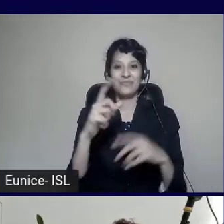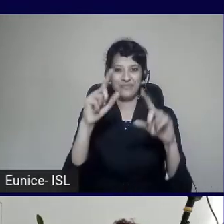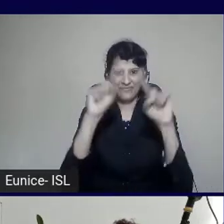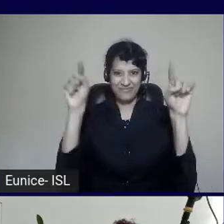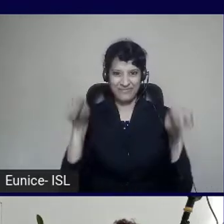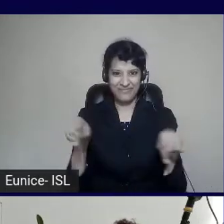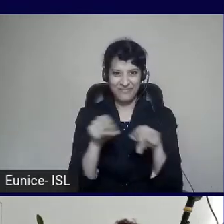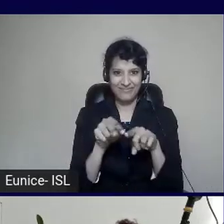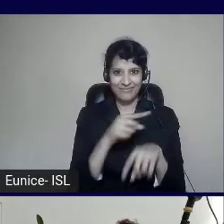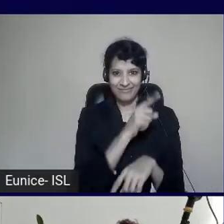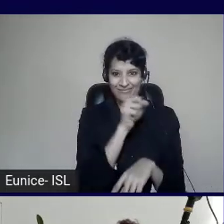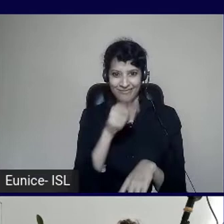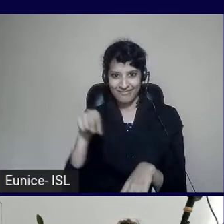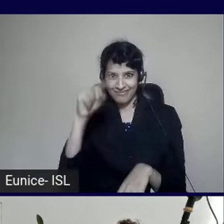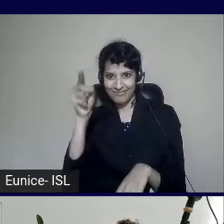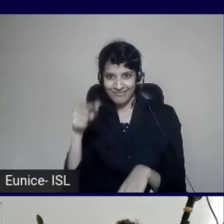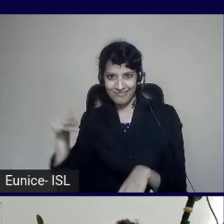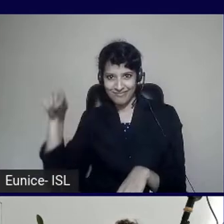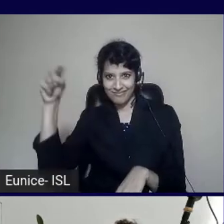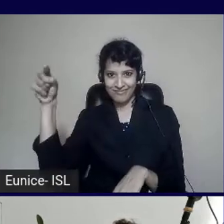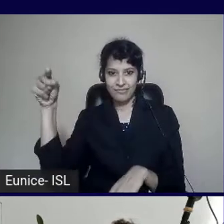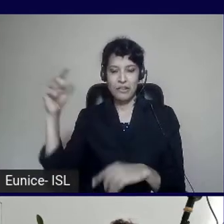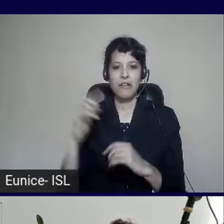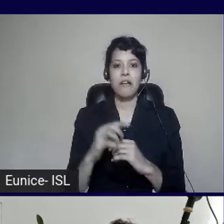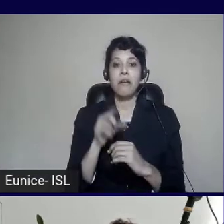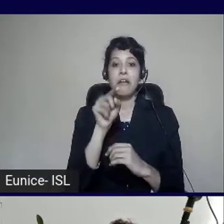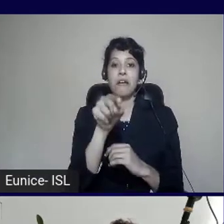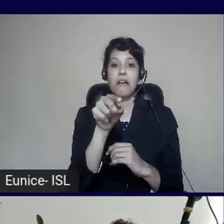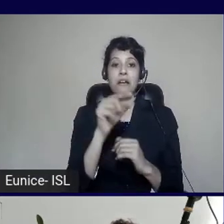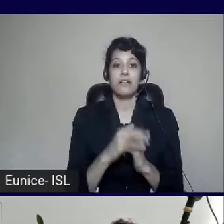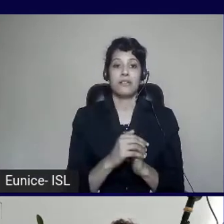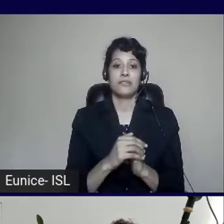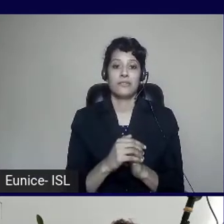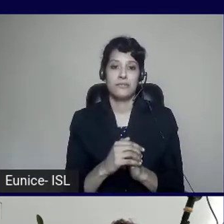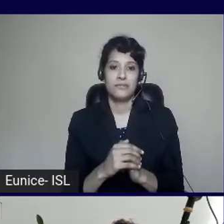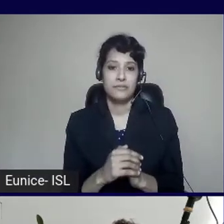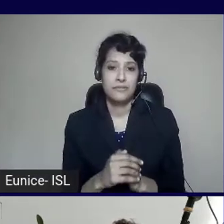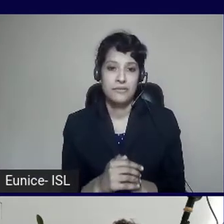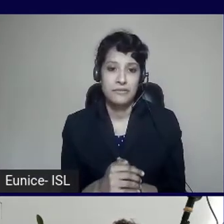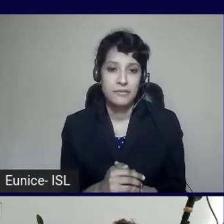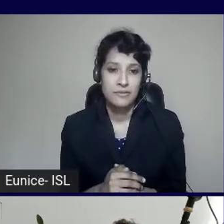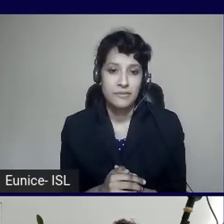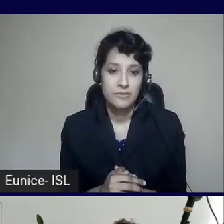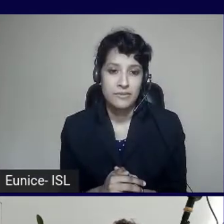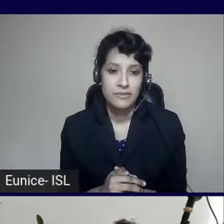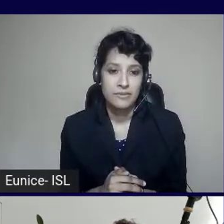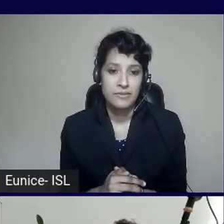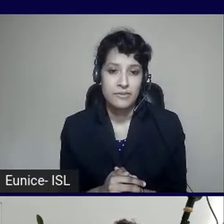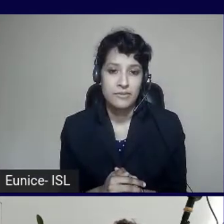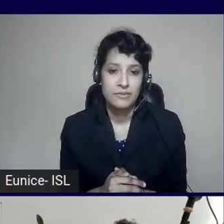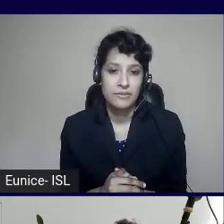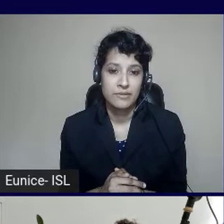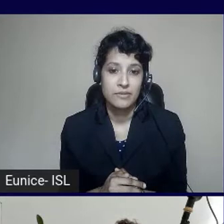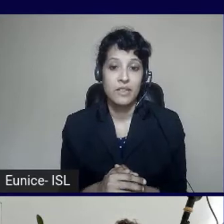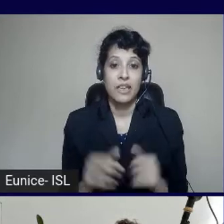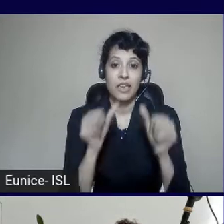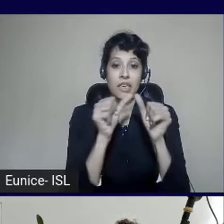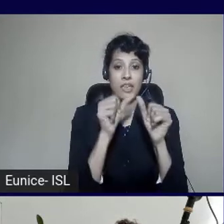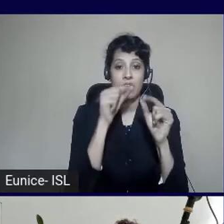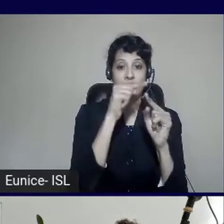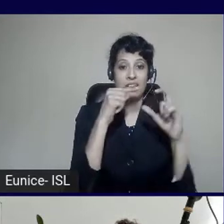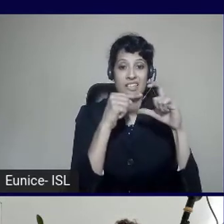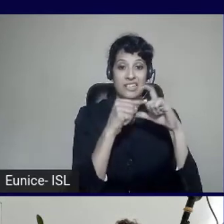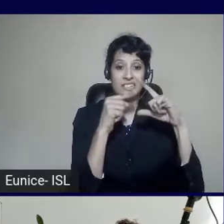the IATA conference for airlines in Emirates. They flew me over there. And I said to them, okay, normally you've got